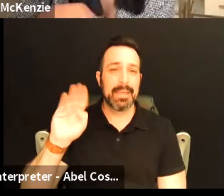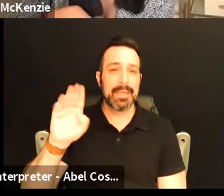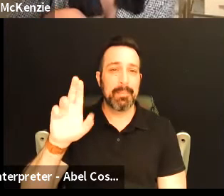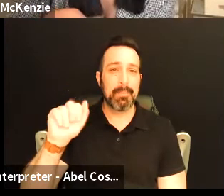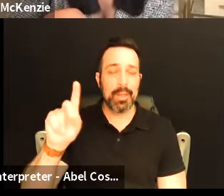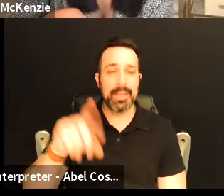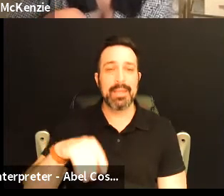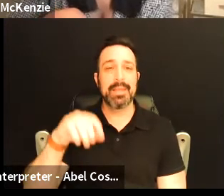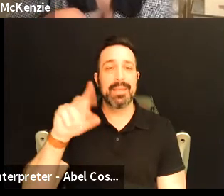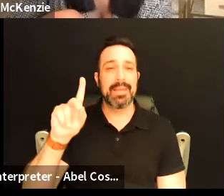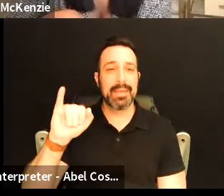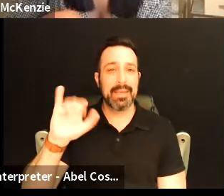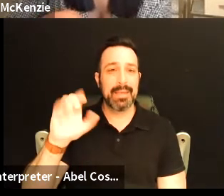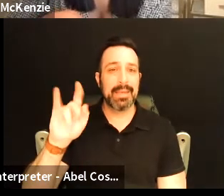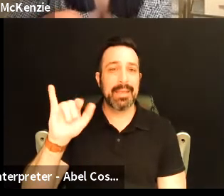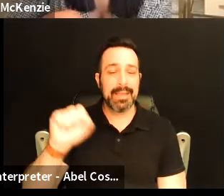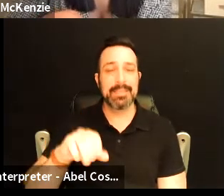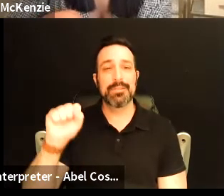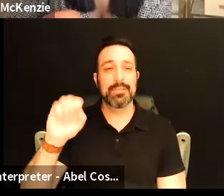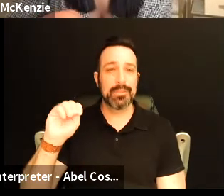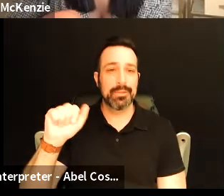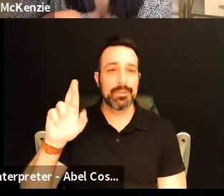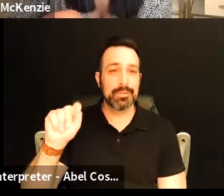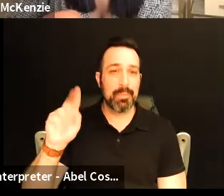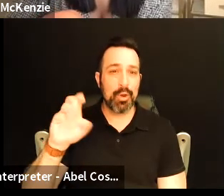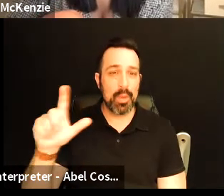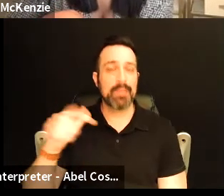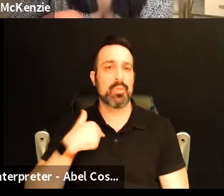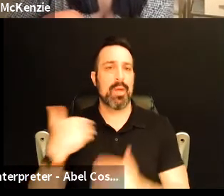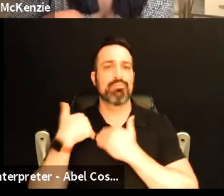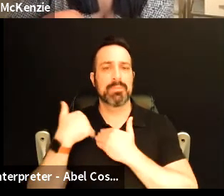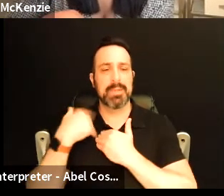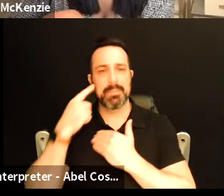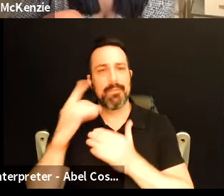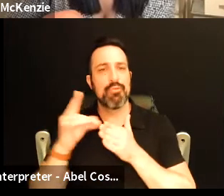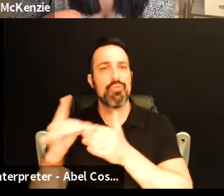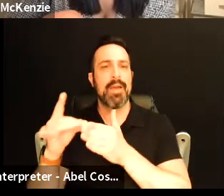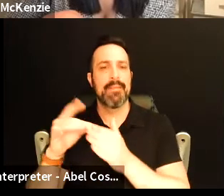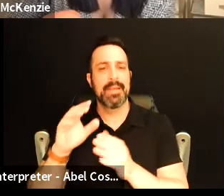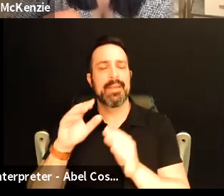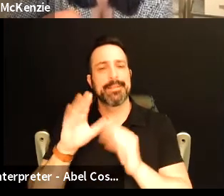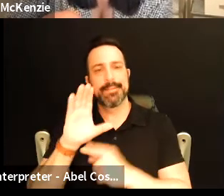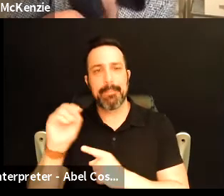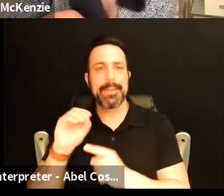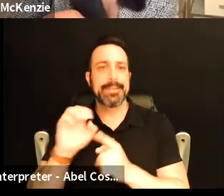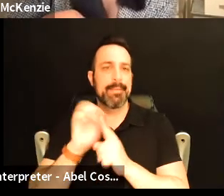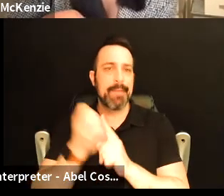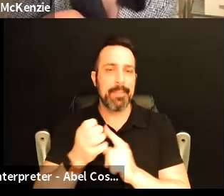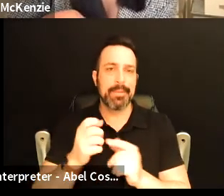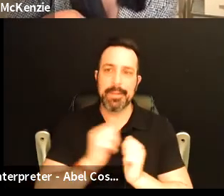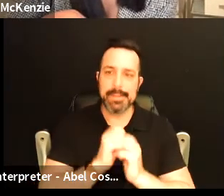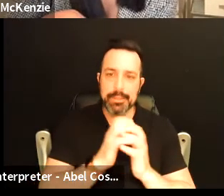as I mentioned I lead the sustainability function so I'm responsible for driving the company's environmental initiatives, goals, strategies